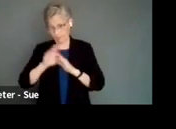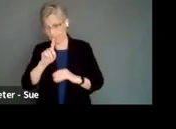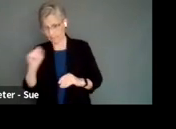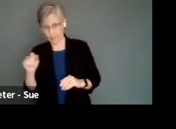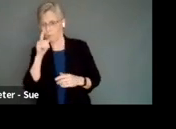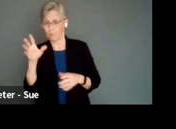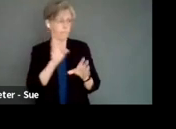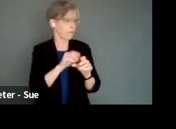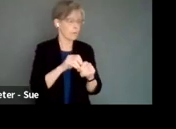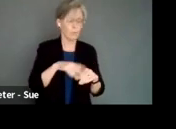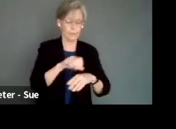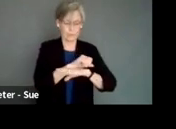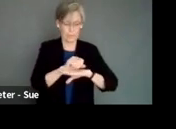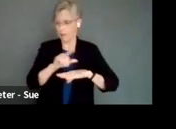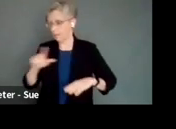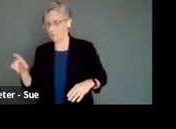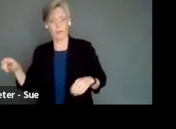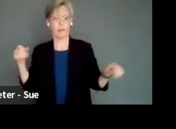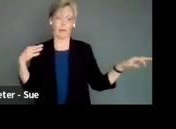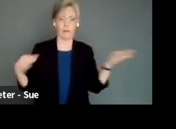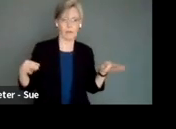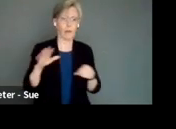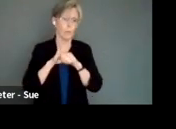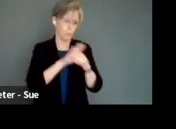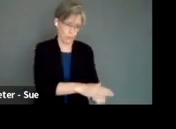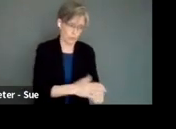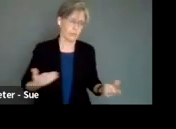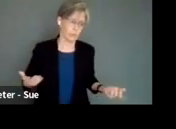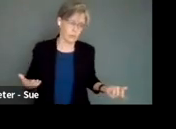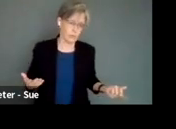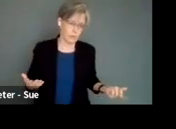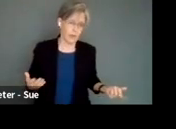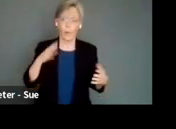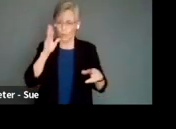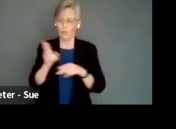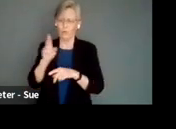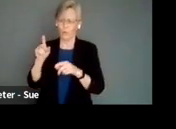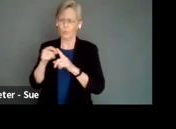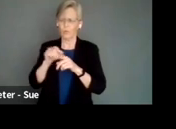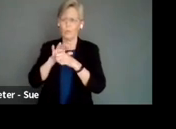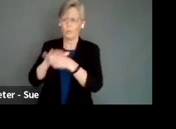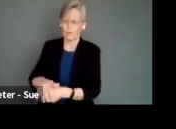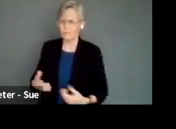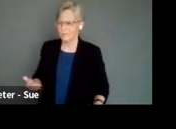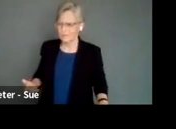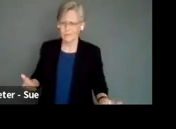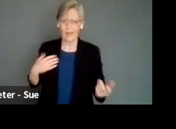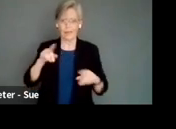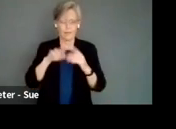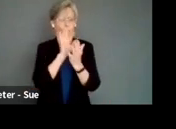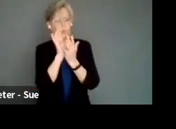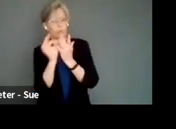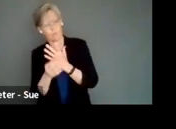participated in stage left, they can define oppression. I'm not going to not use the word. I'm going to use multiple options.